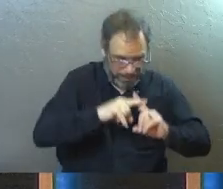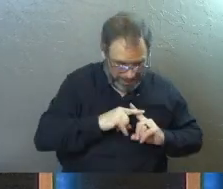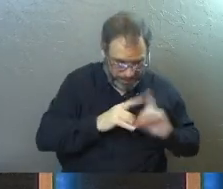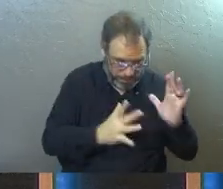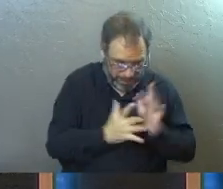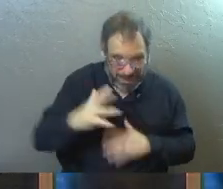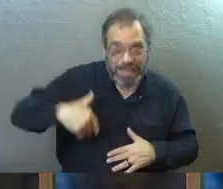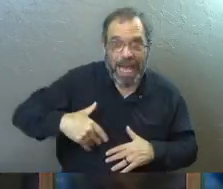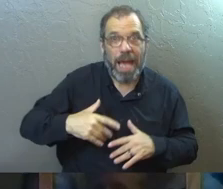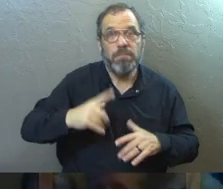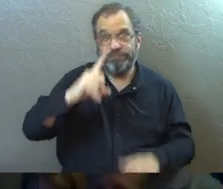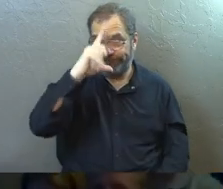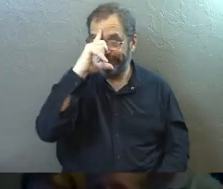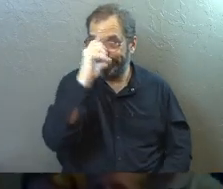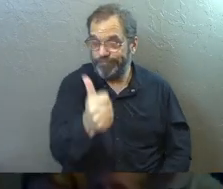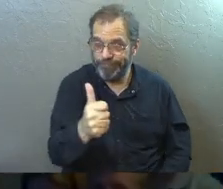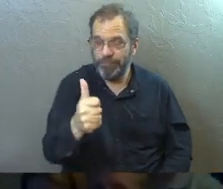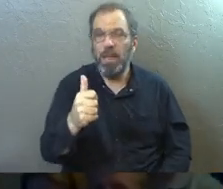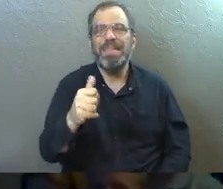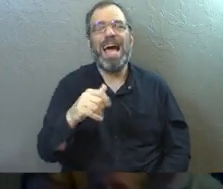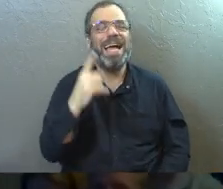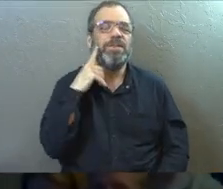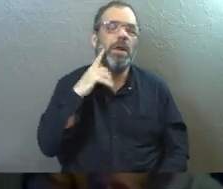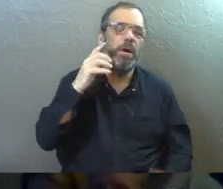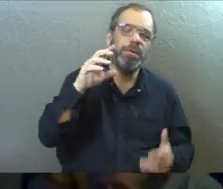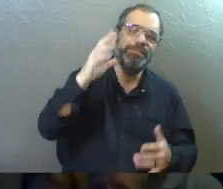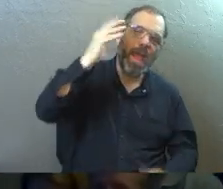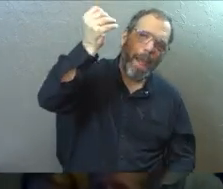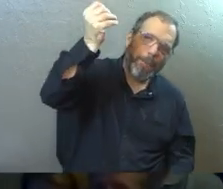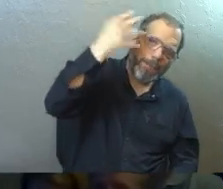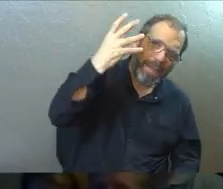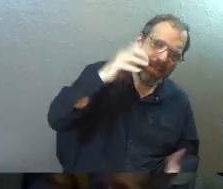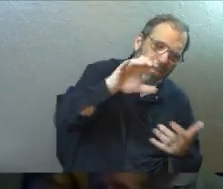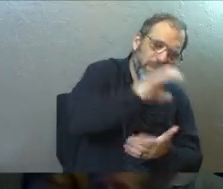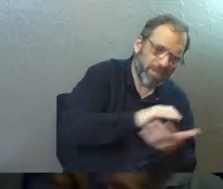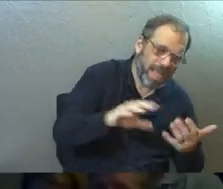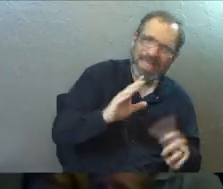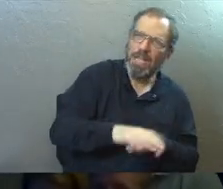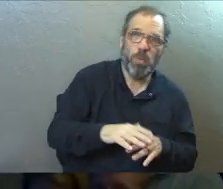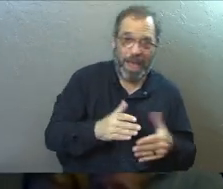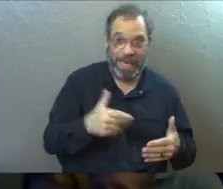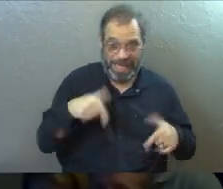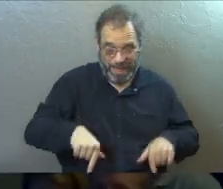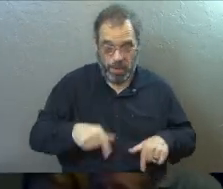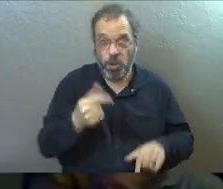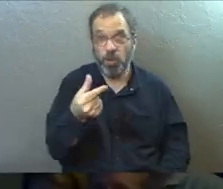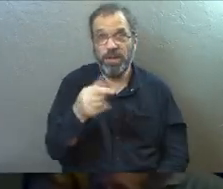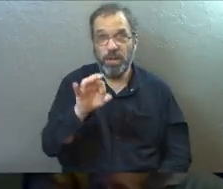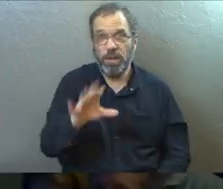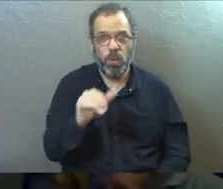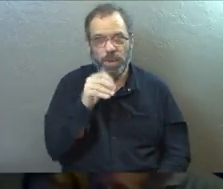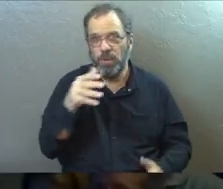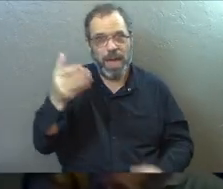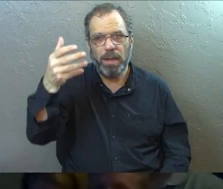of you. And I'm sorry that the other thing confused you, but that's why we don't baptize infants here.